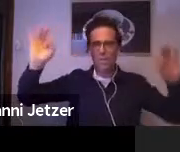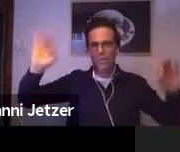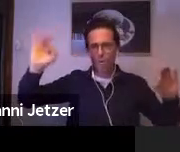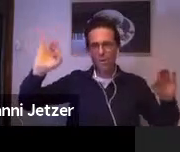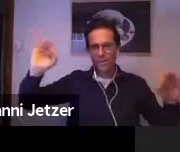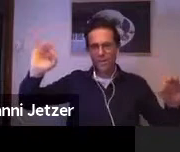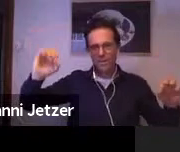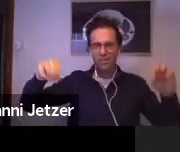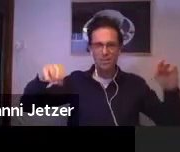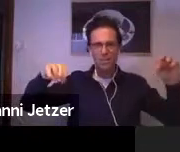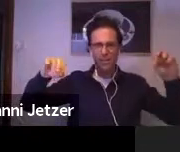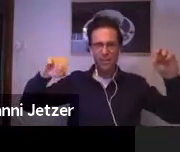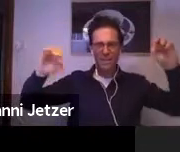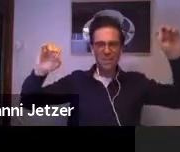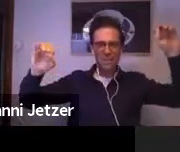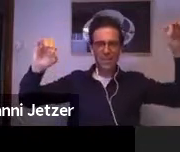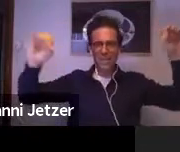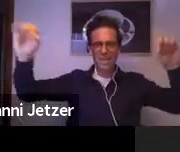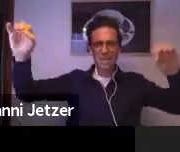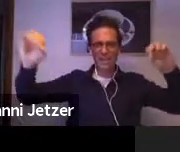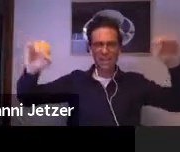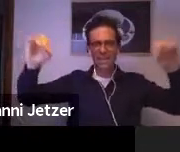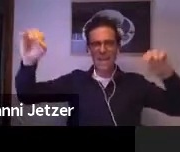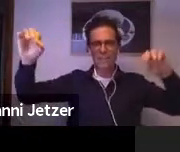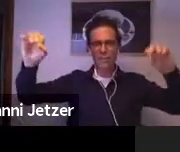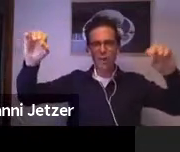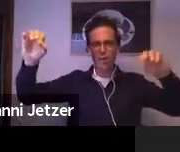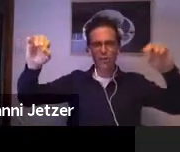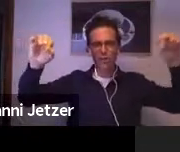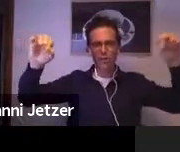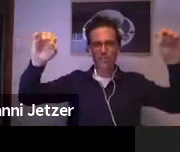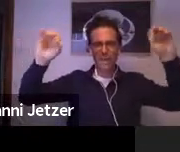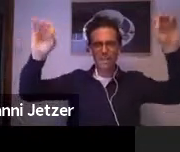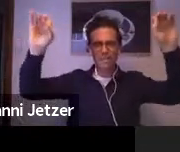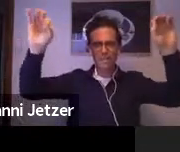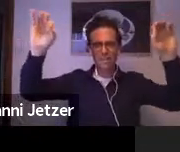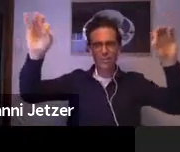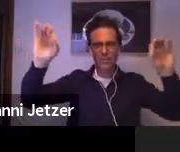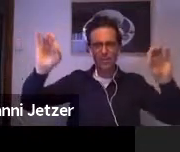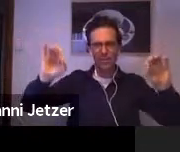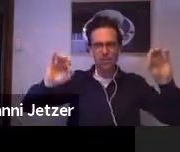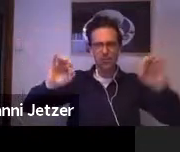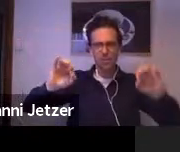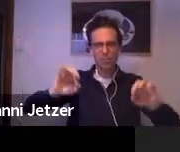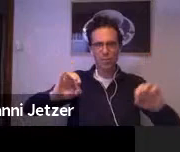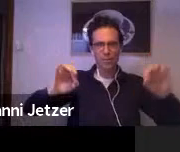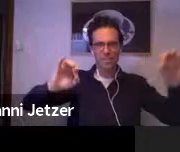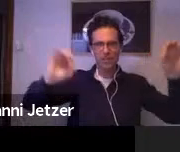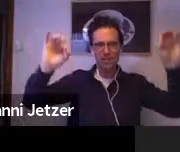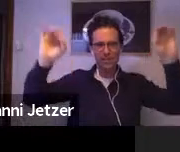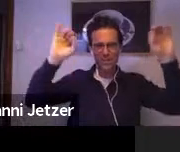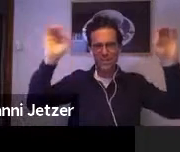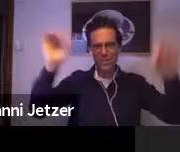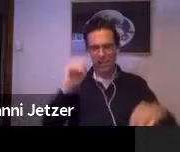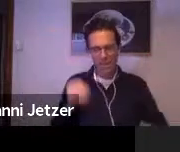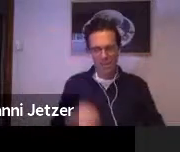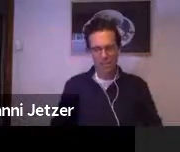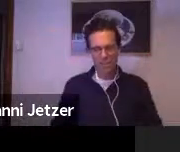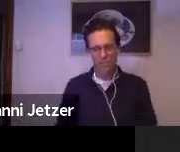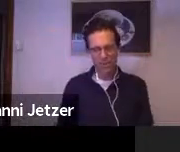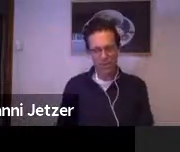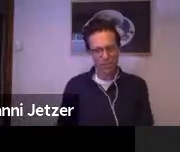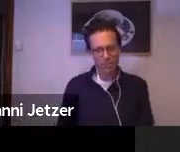trigger points, you know, like in an acupuncturist mind, I think it's all about these trigger points that you touch.